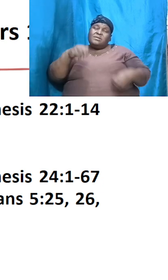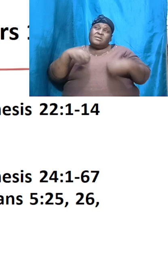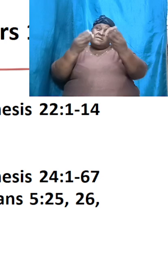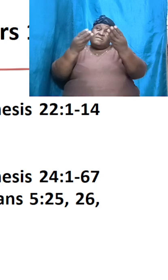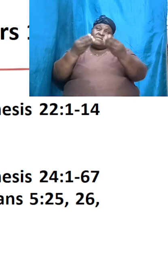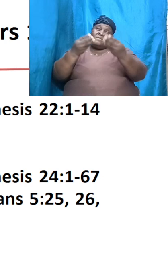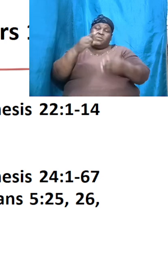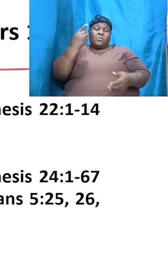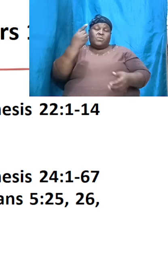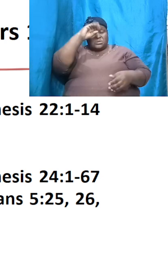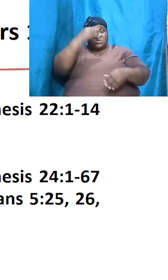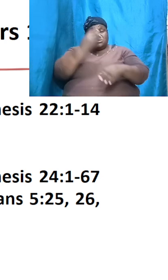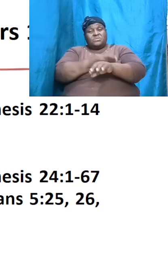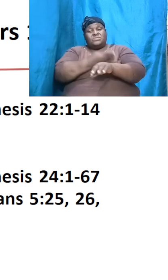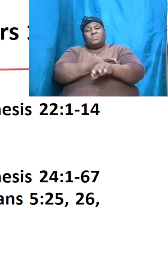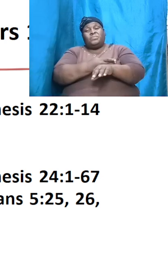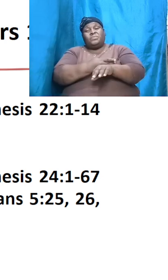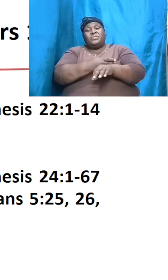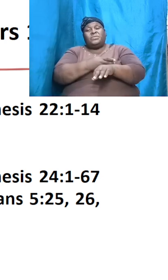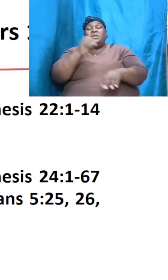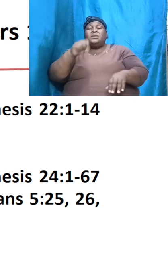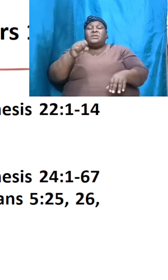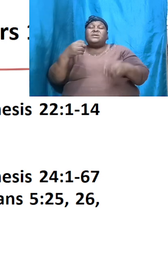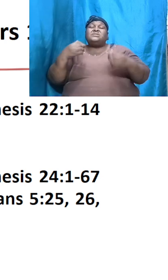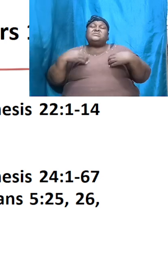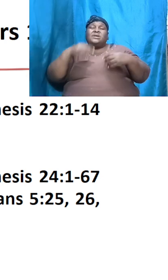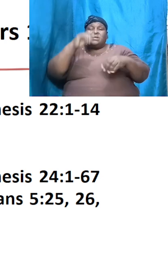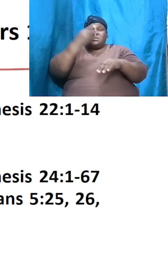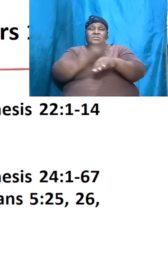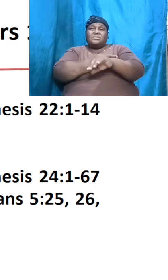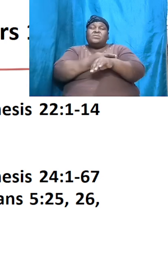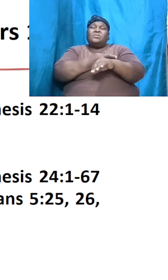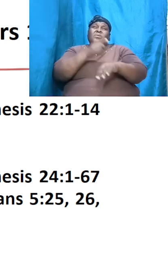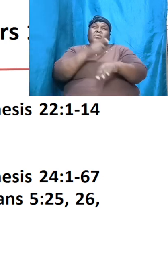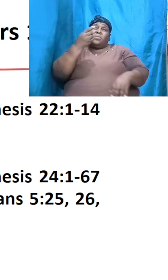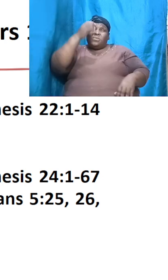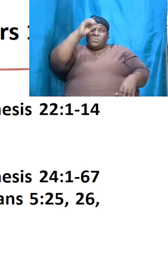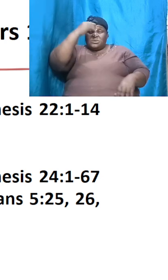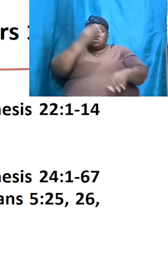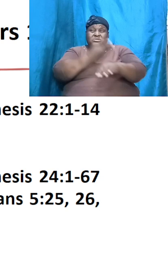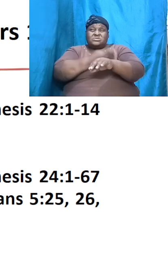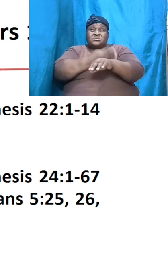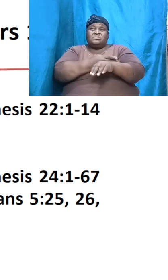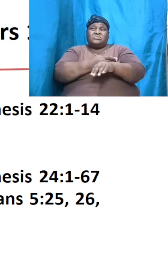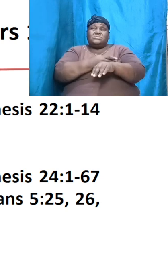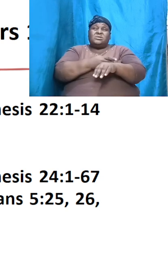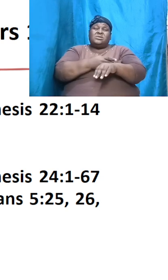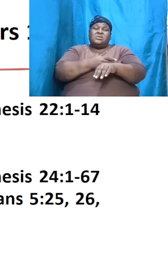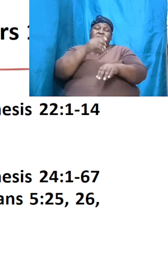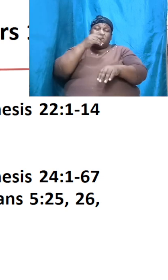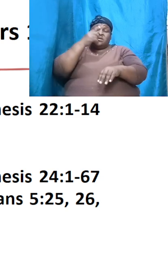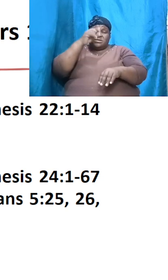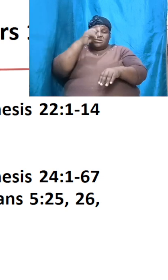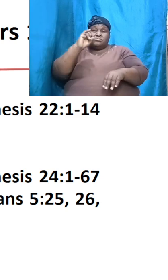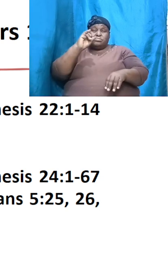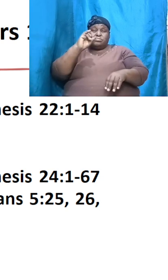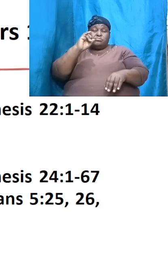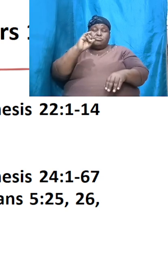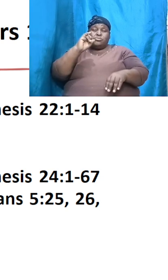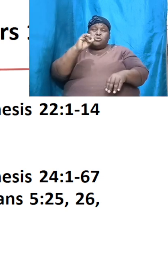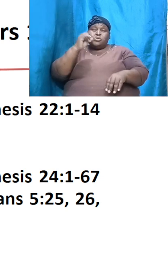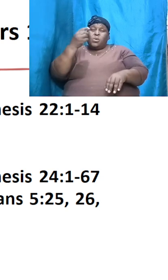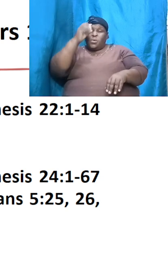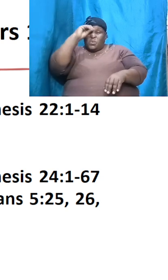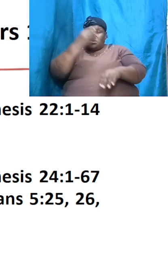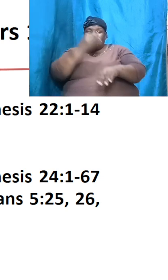and so yes he had a son already but only son it really means because he was the son according to promise and he was the only one